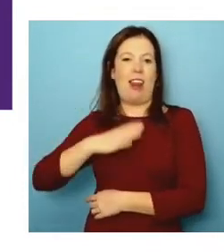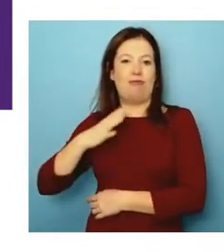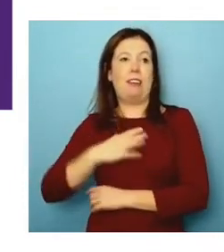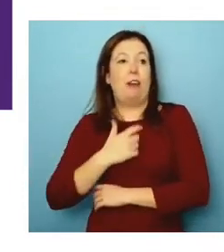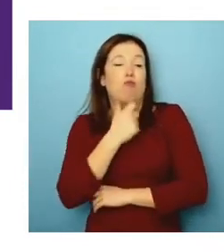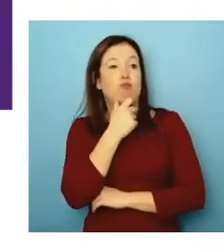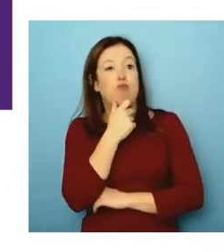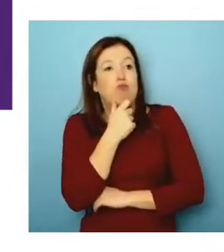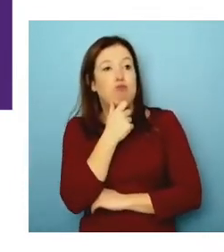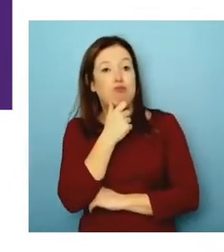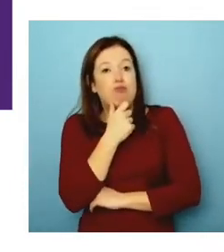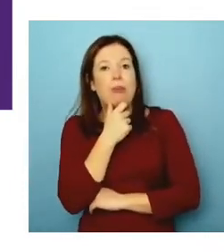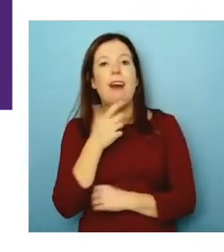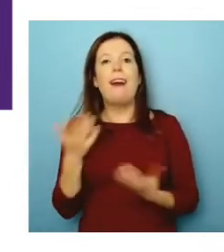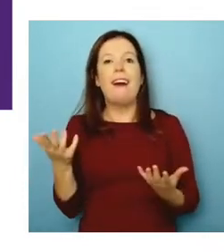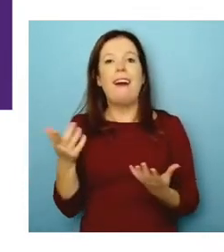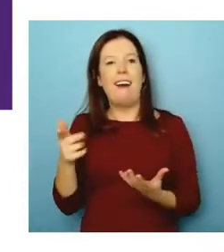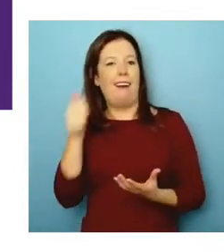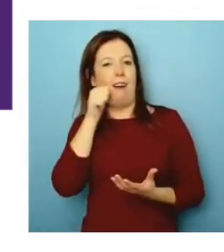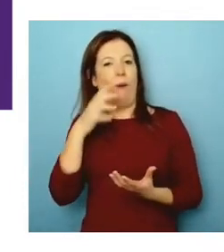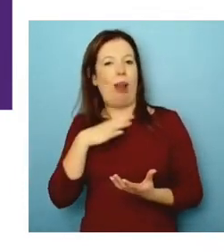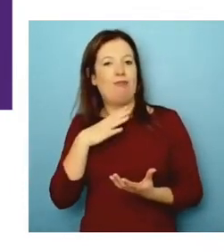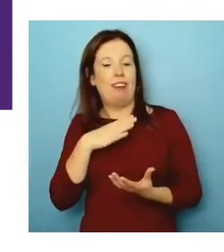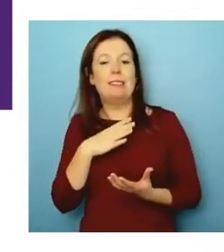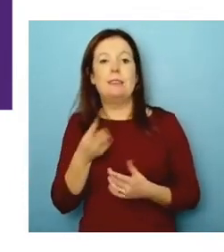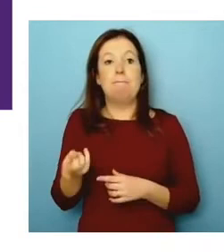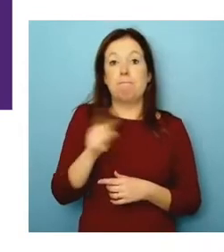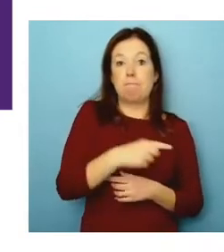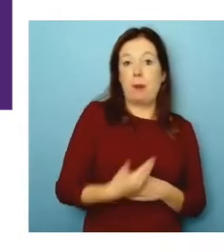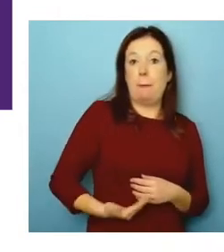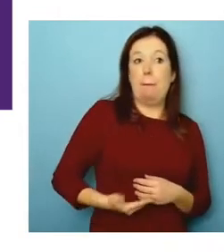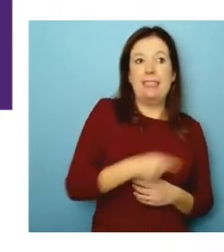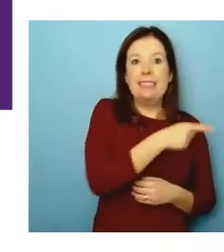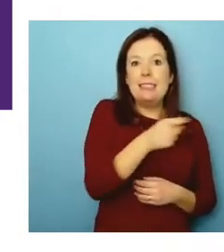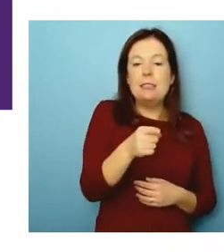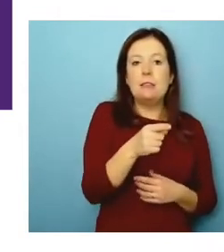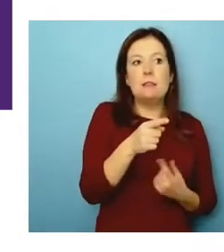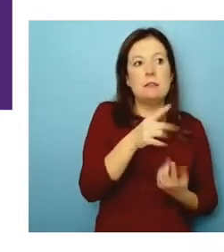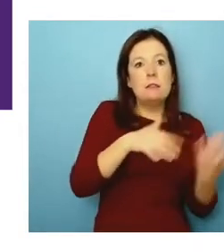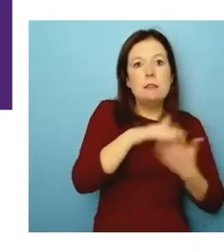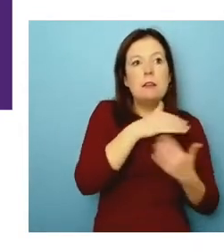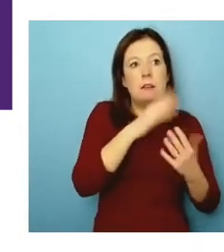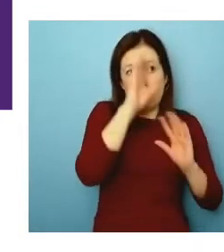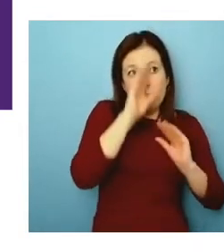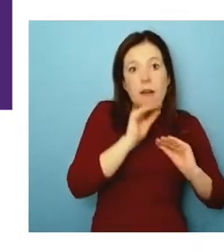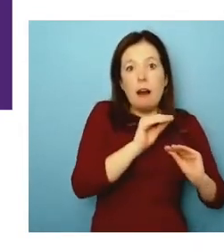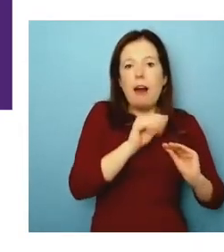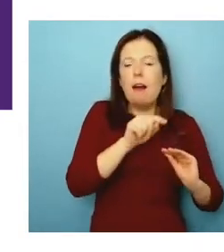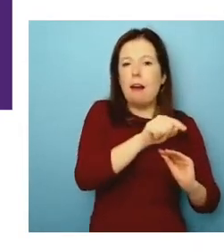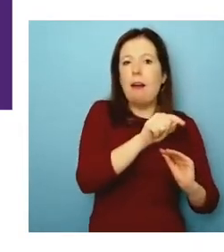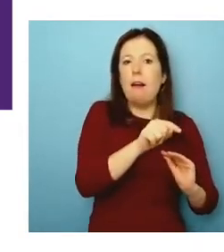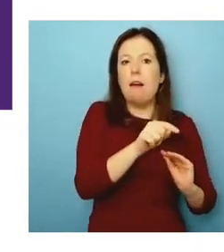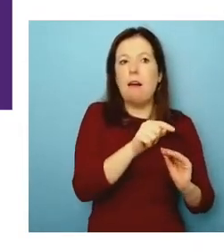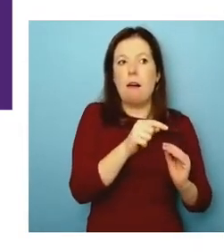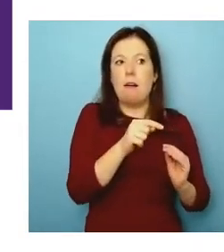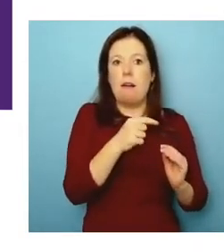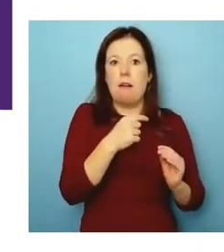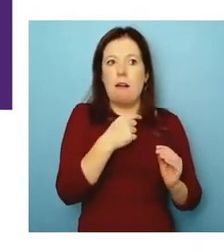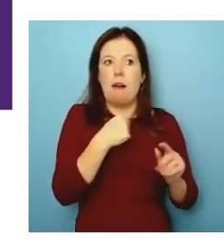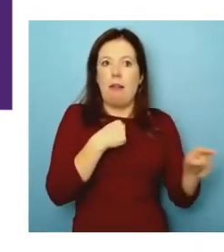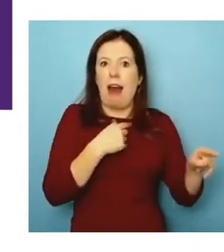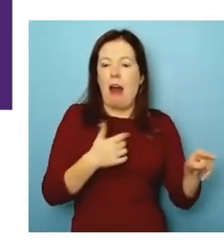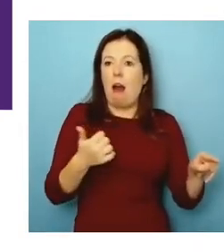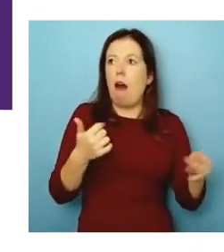so on, or they're interested, they feel like they know it. But for a business, uh, in a business environment and the schools, they're already provoke, provoke, they find it provocative